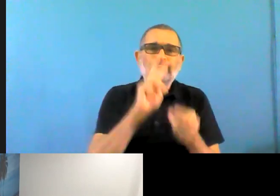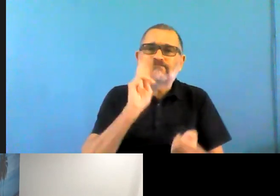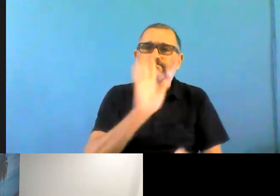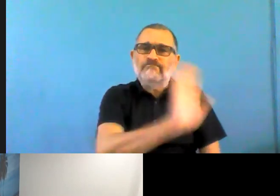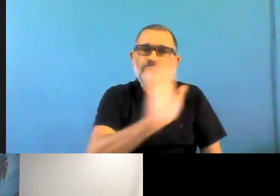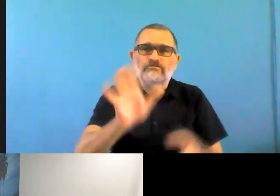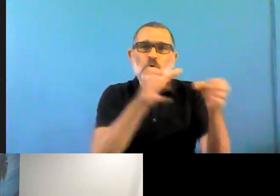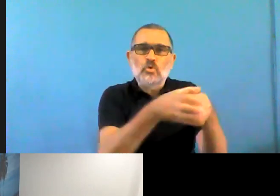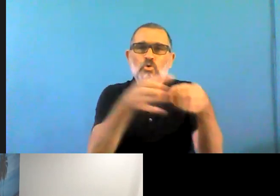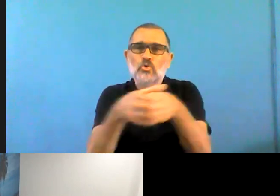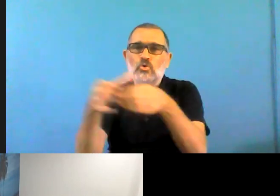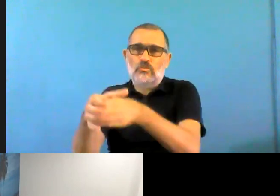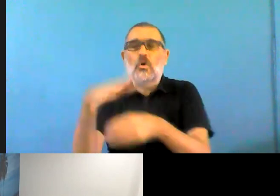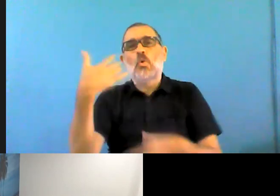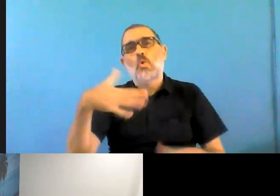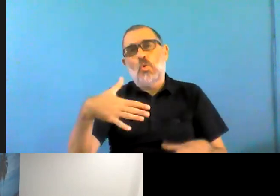workers and nurses.